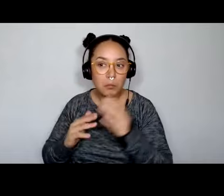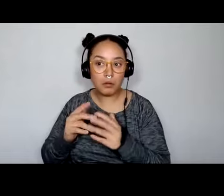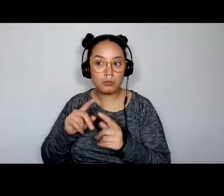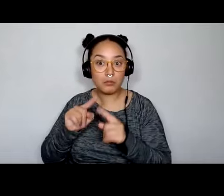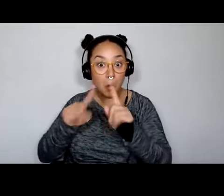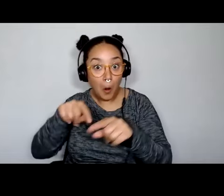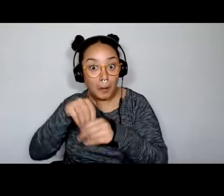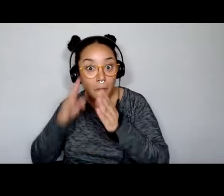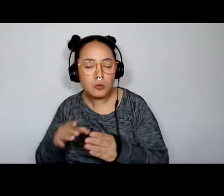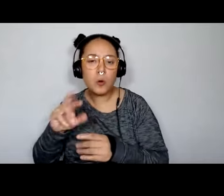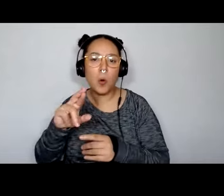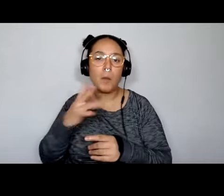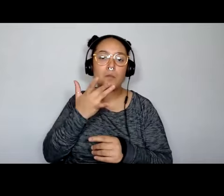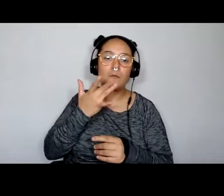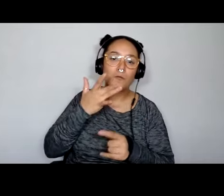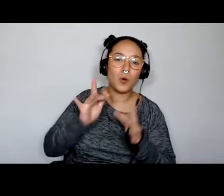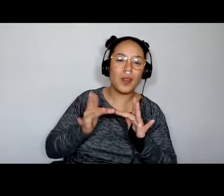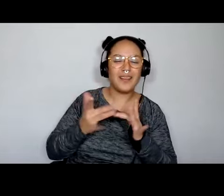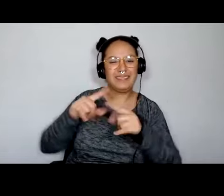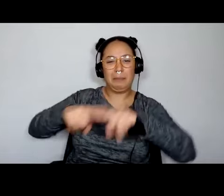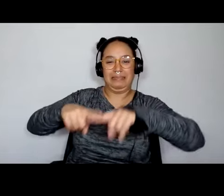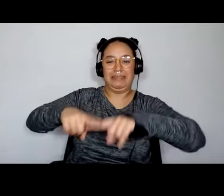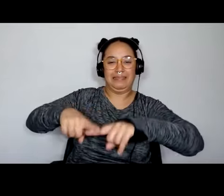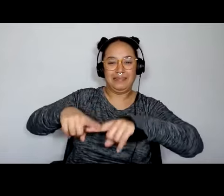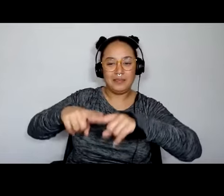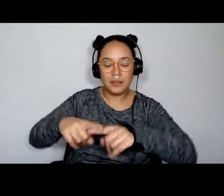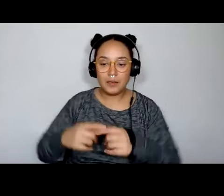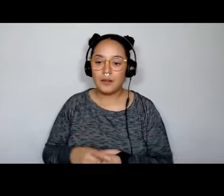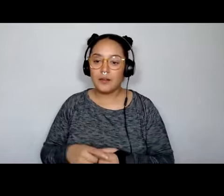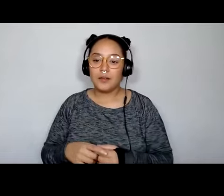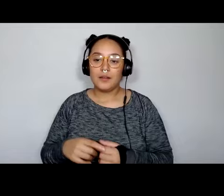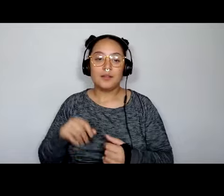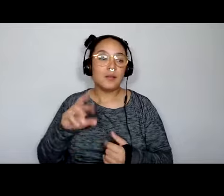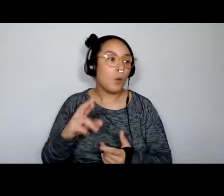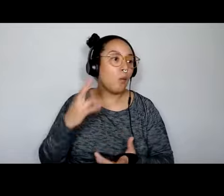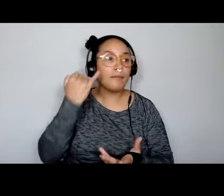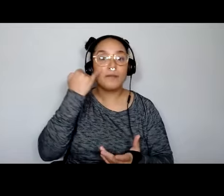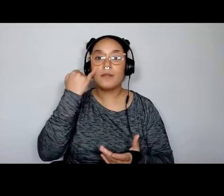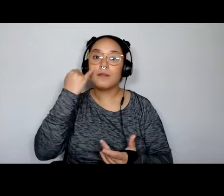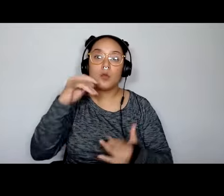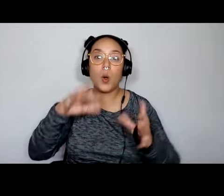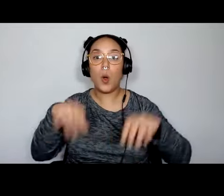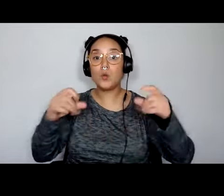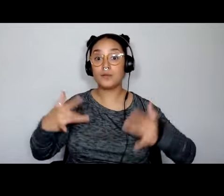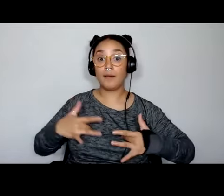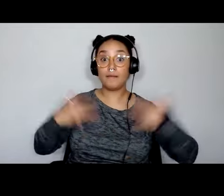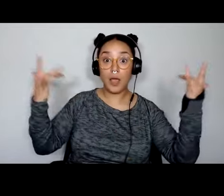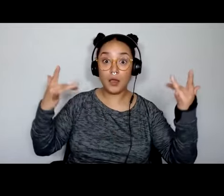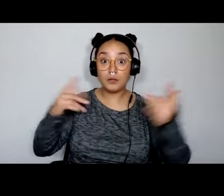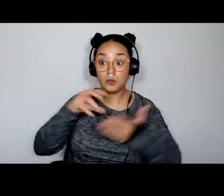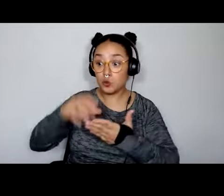go out and maybe observe, as Sid was saying, some of the events you might be running and learn that way. Because that is